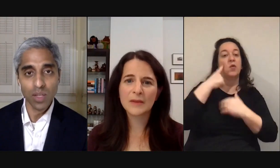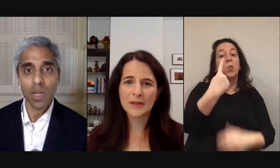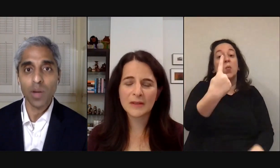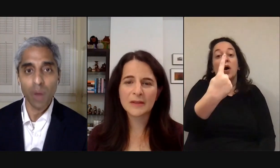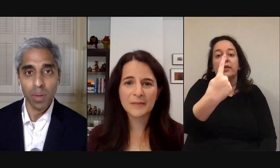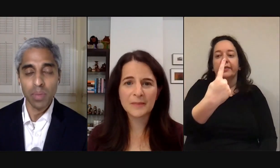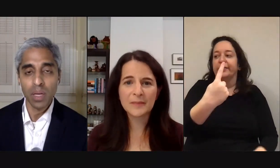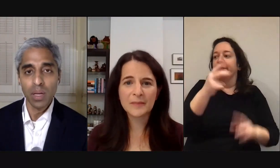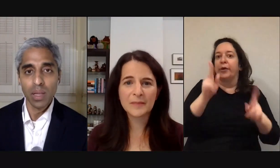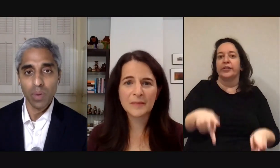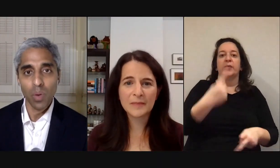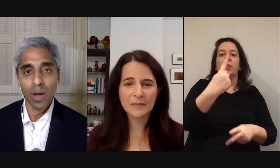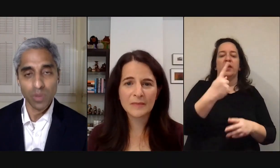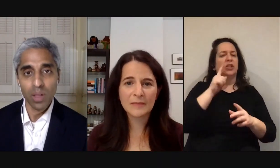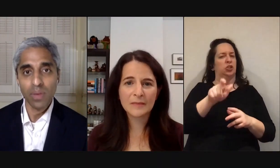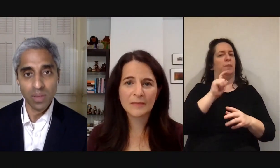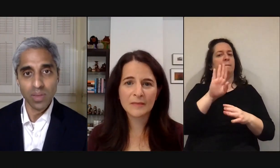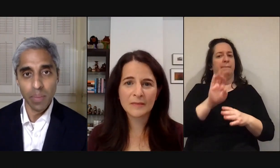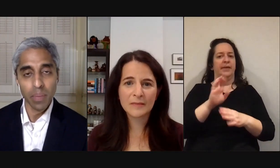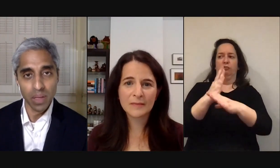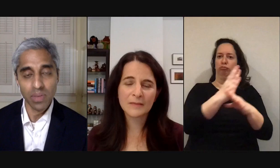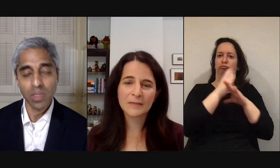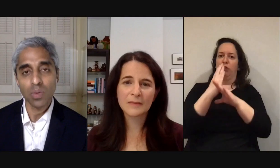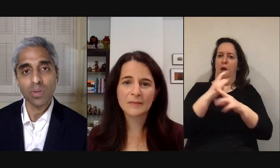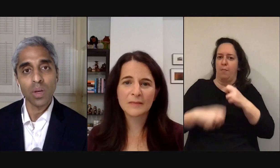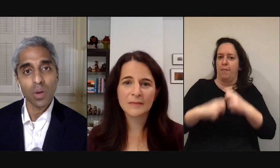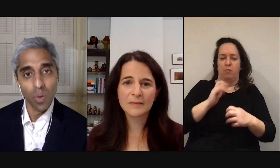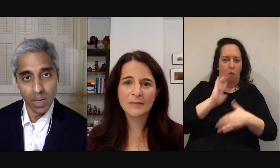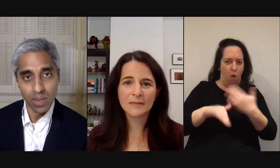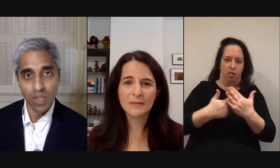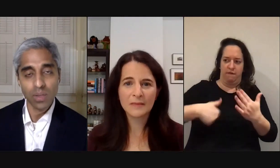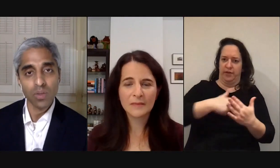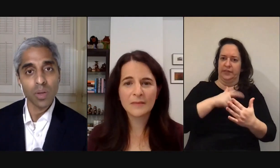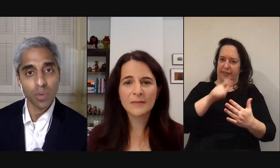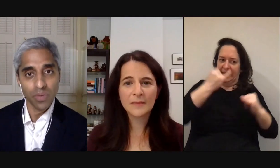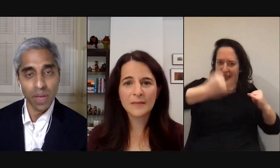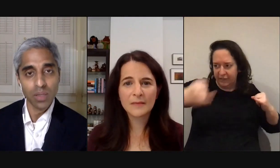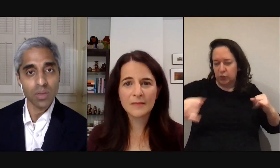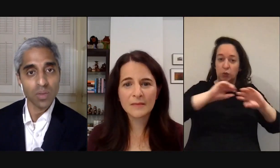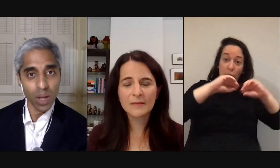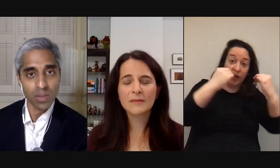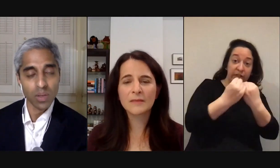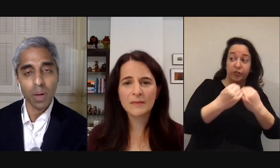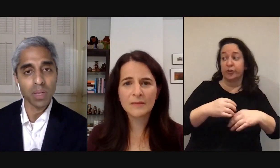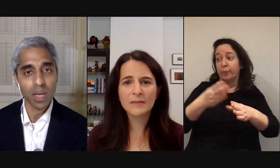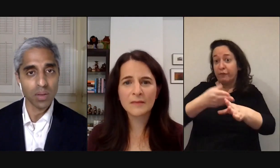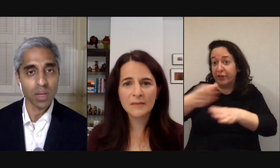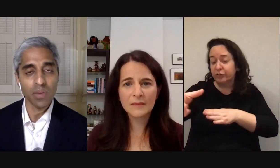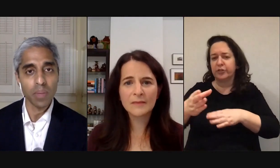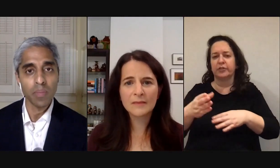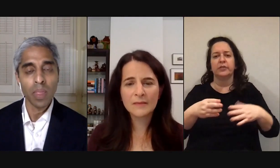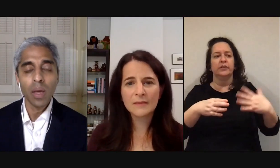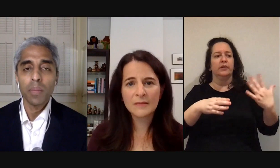this is a shared problem that requires all of us to step up individuals organizations professions as well as the public